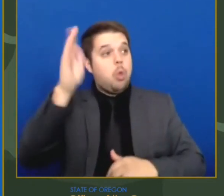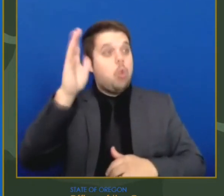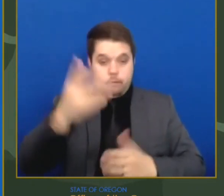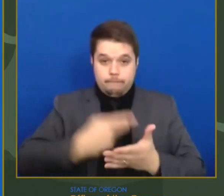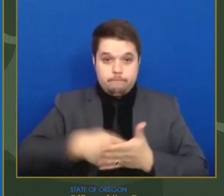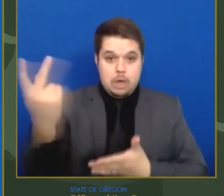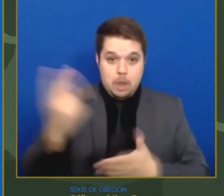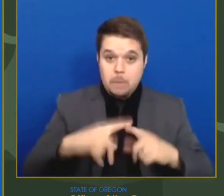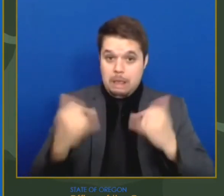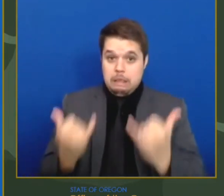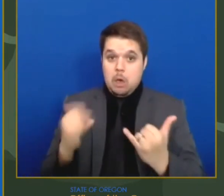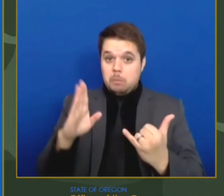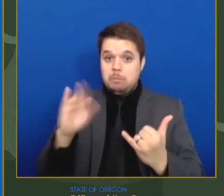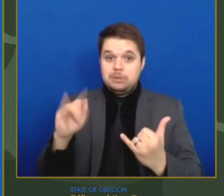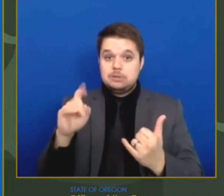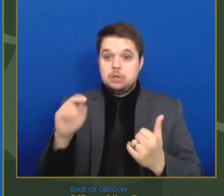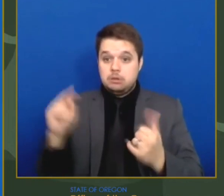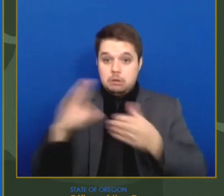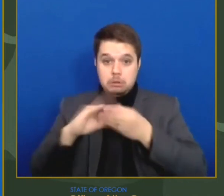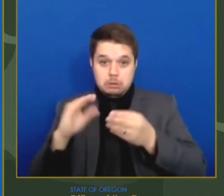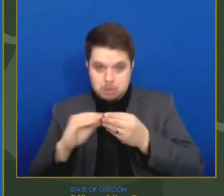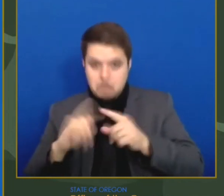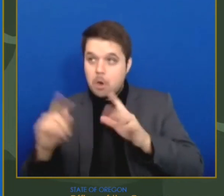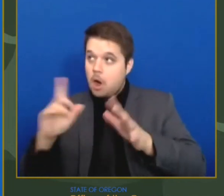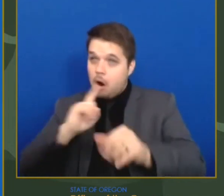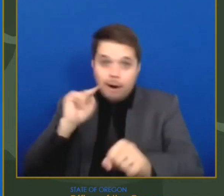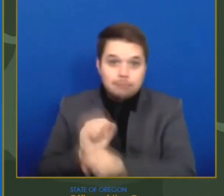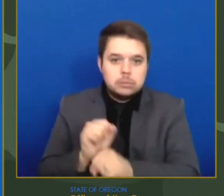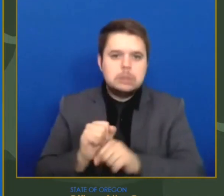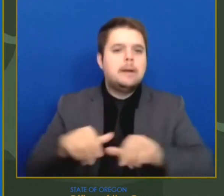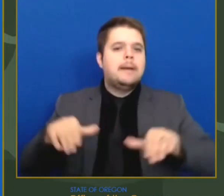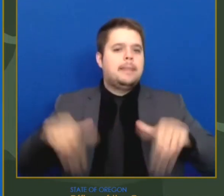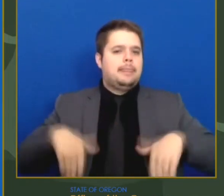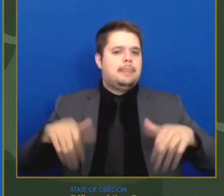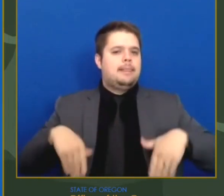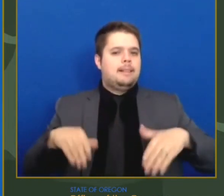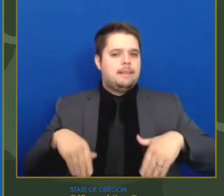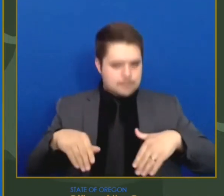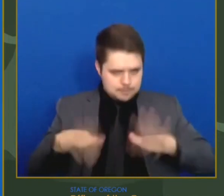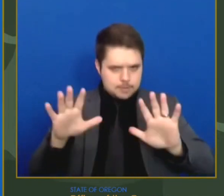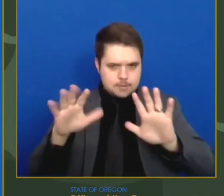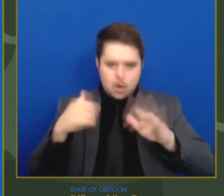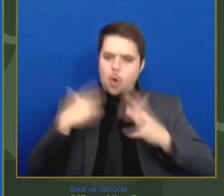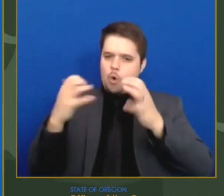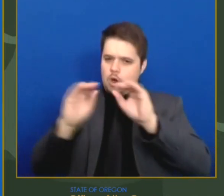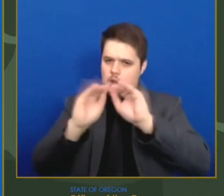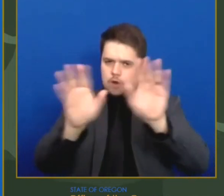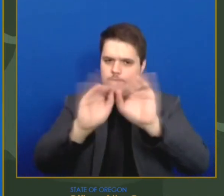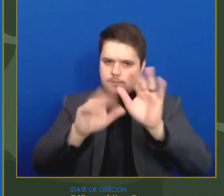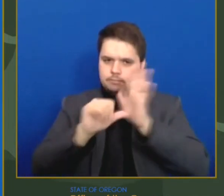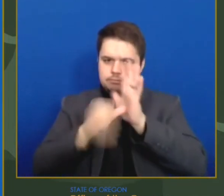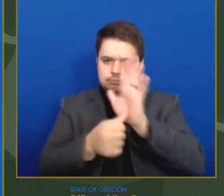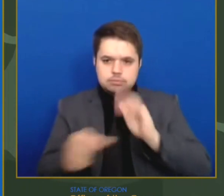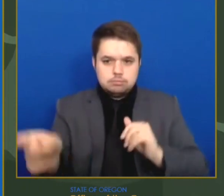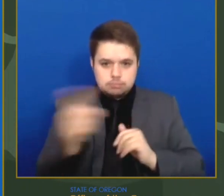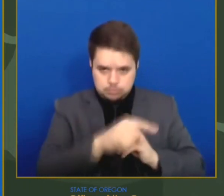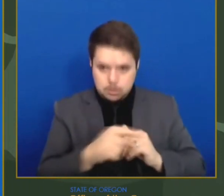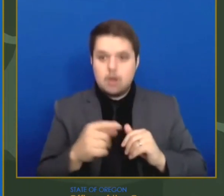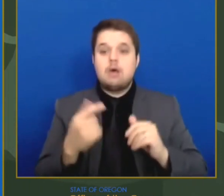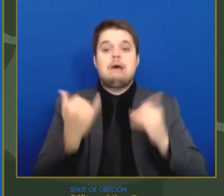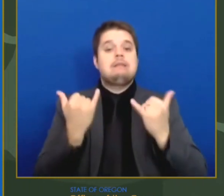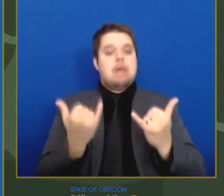Until we get more clarity, we need to keep our current timelines in place. We can't disappoint people who eagerly want a vaccine.